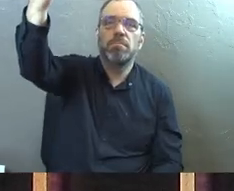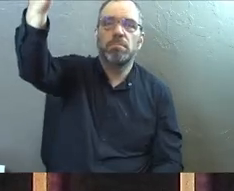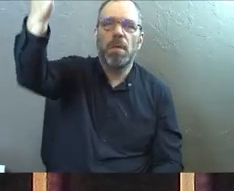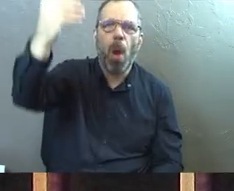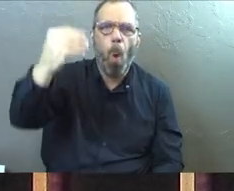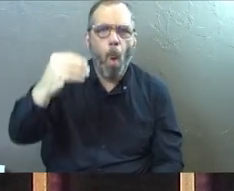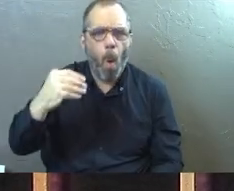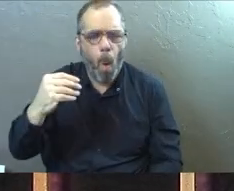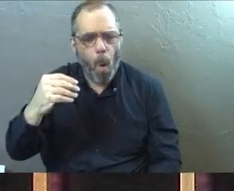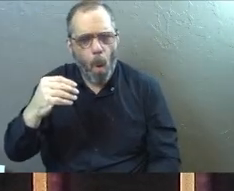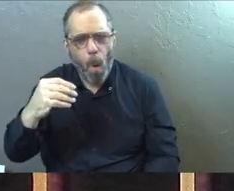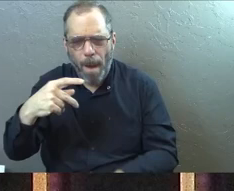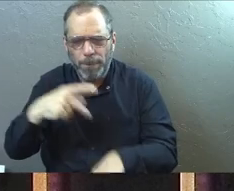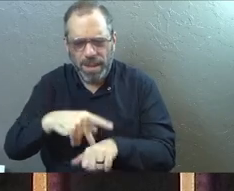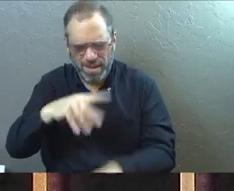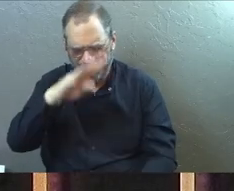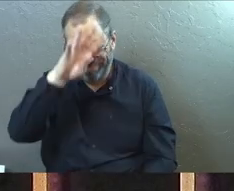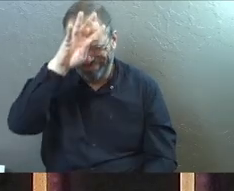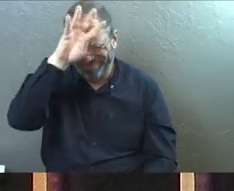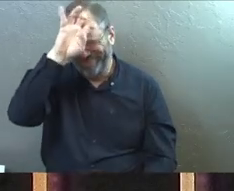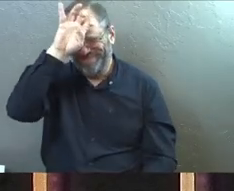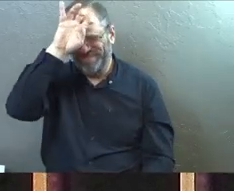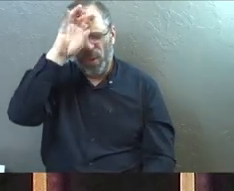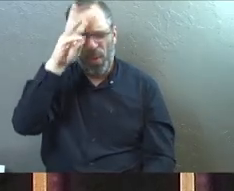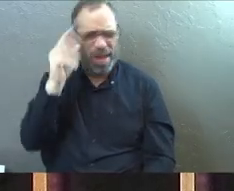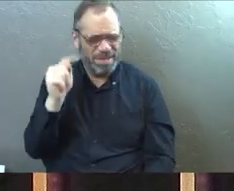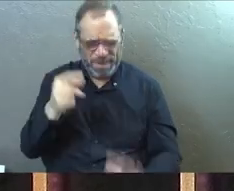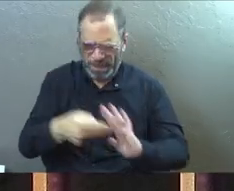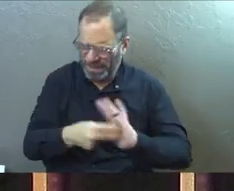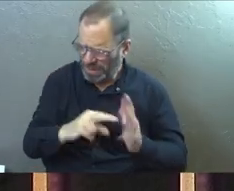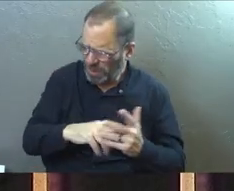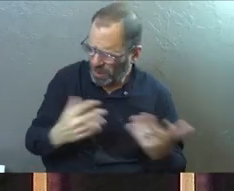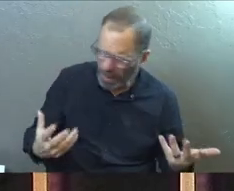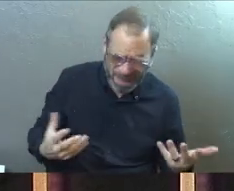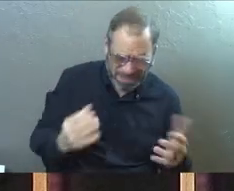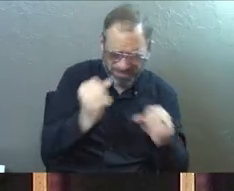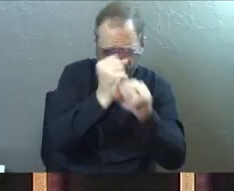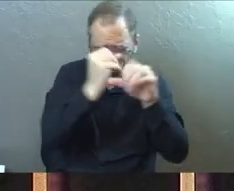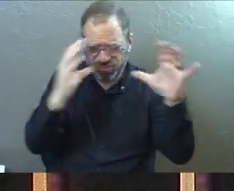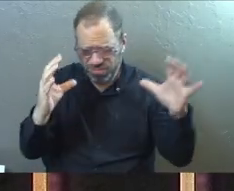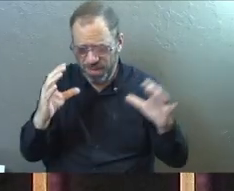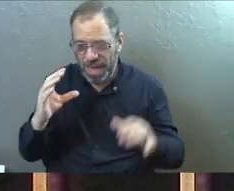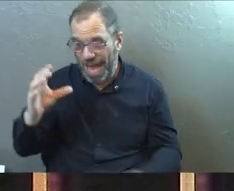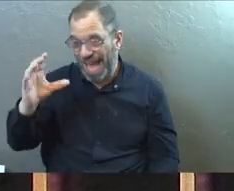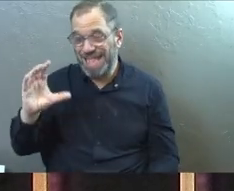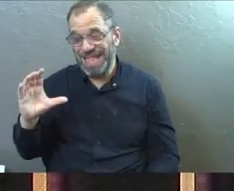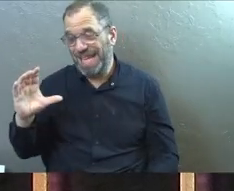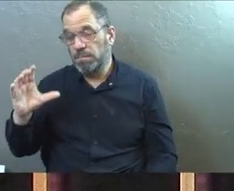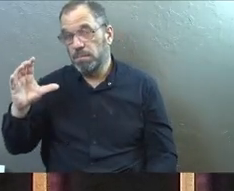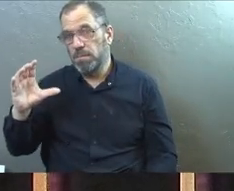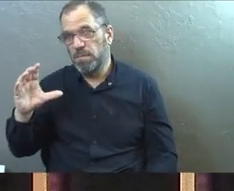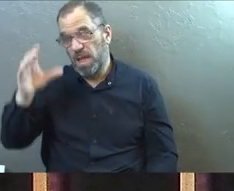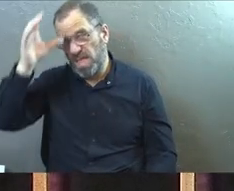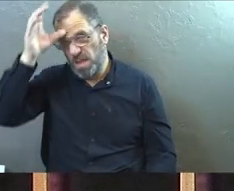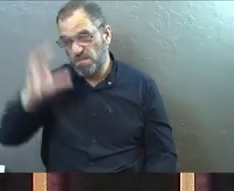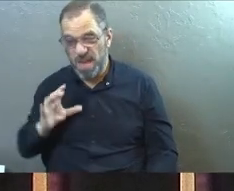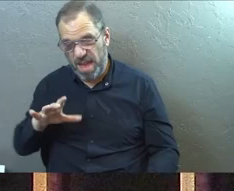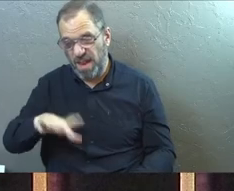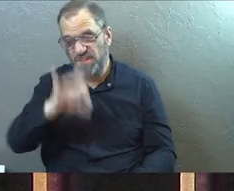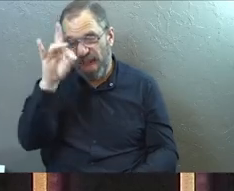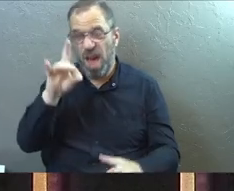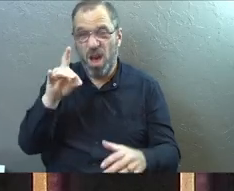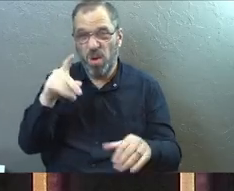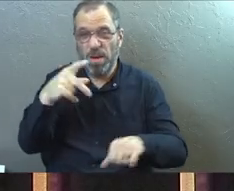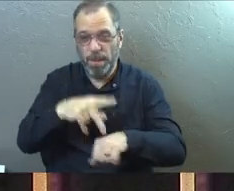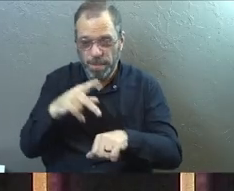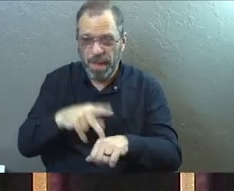Peter was very perplexed, as we all would be, right? What could the vision mean? Just then the men sent by Cornelius found Simon's house standing outside the